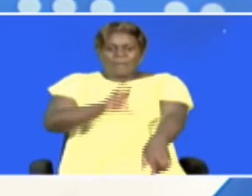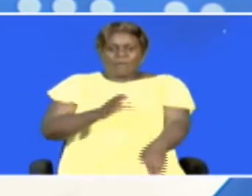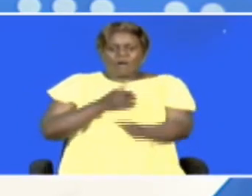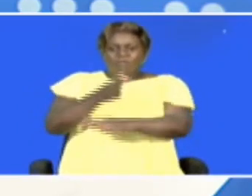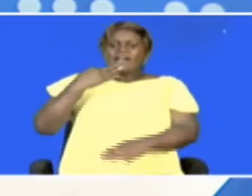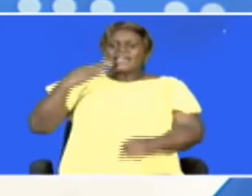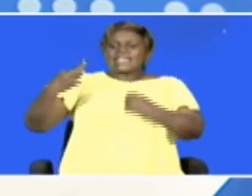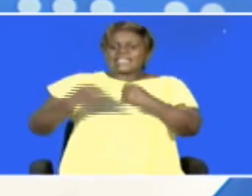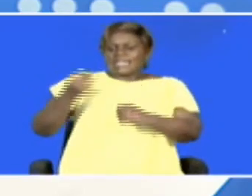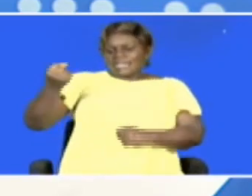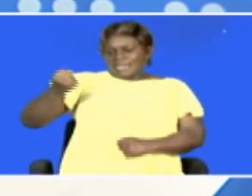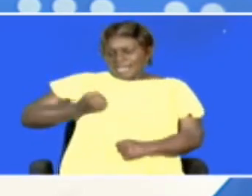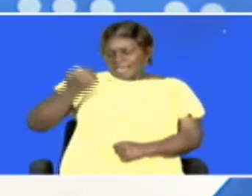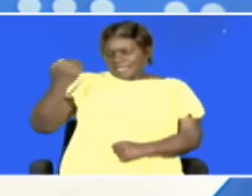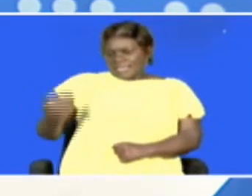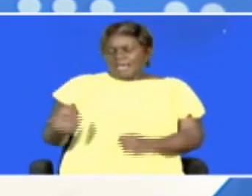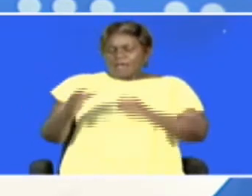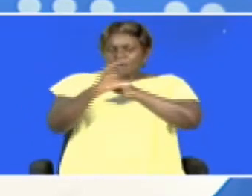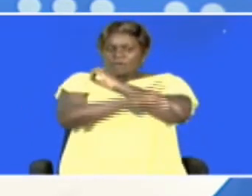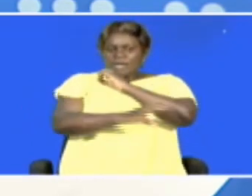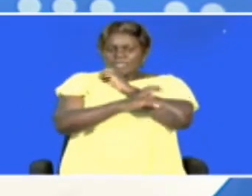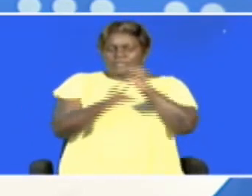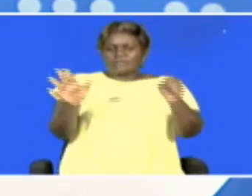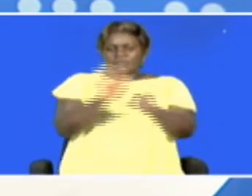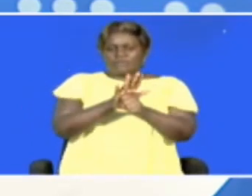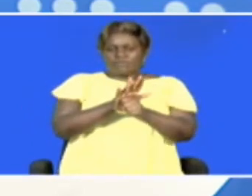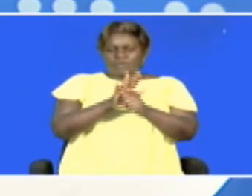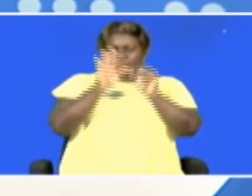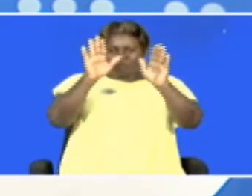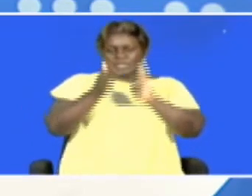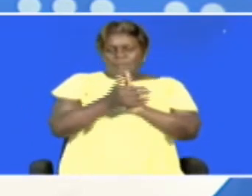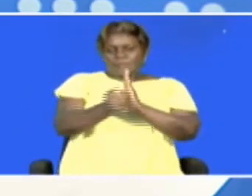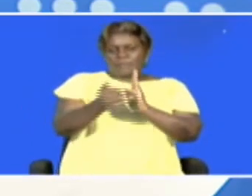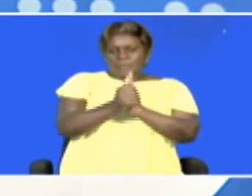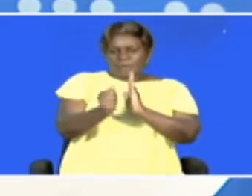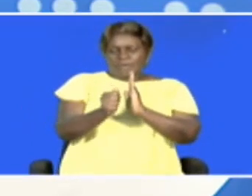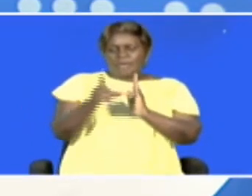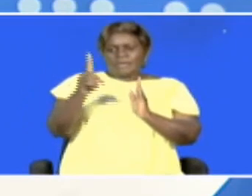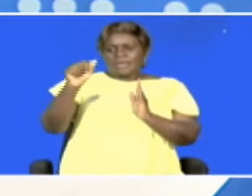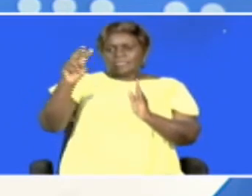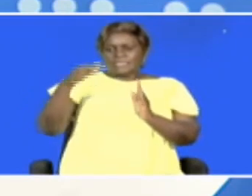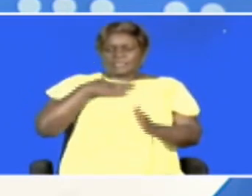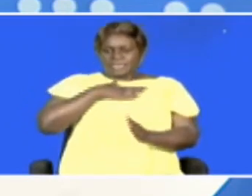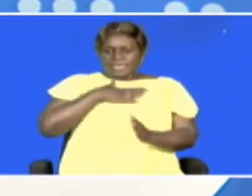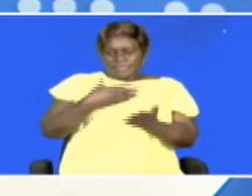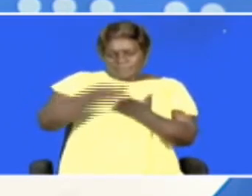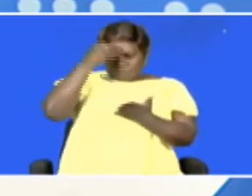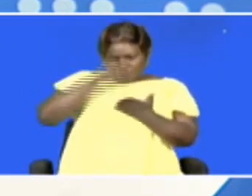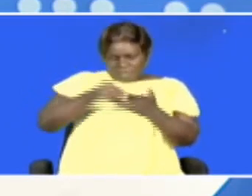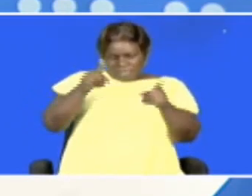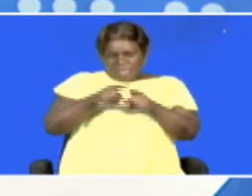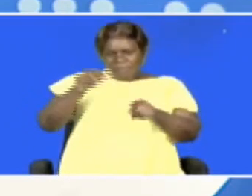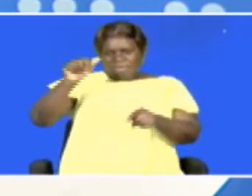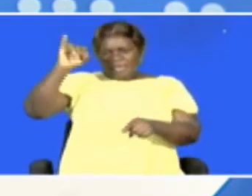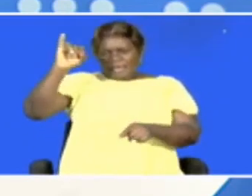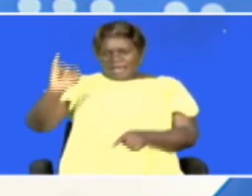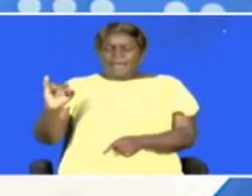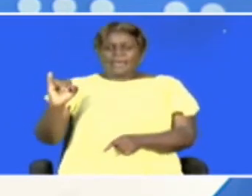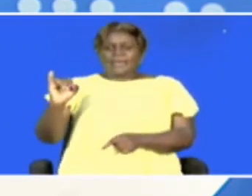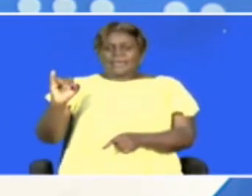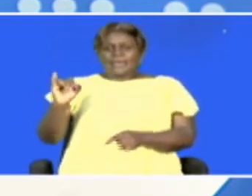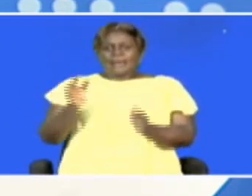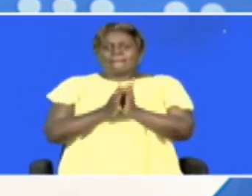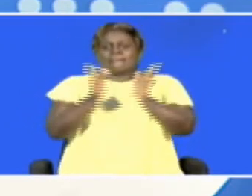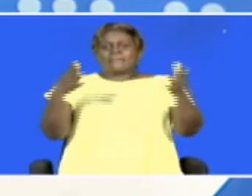girls and young women across the country with critical skills in data science, machine learning and artificial intelligence